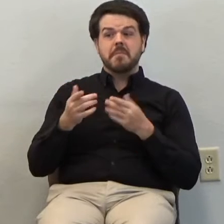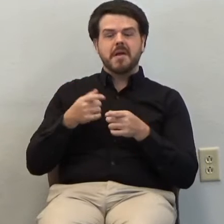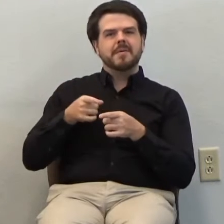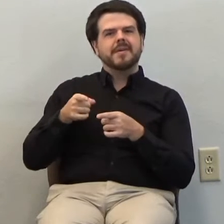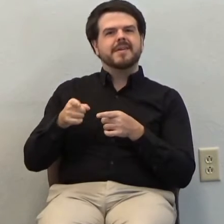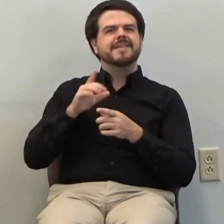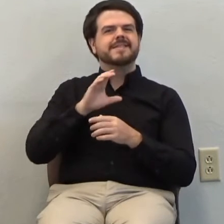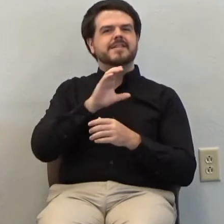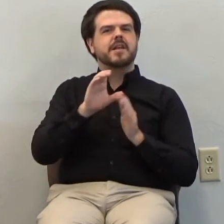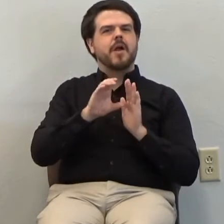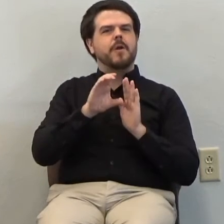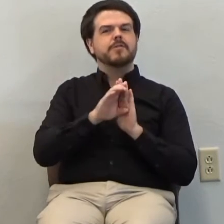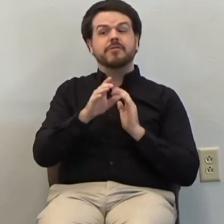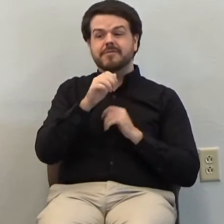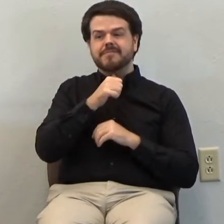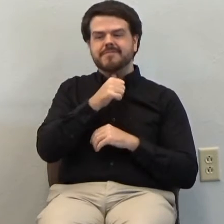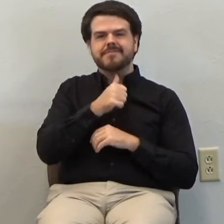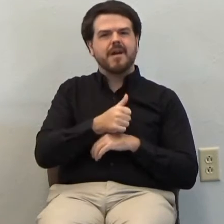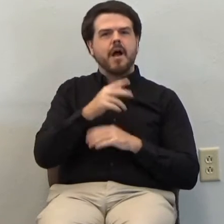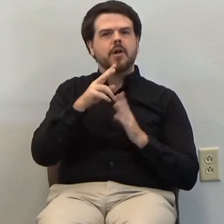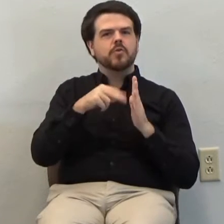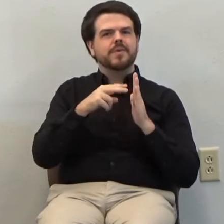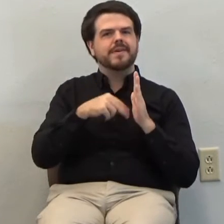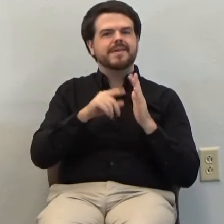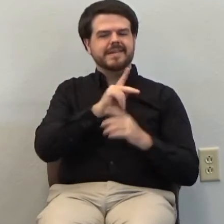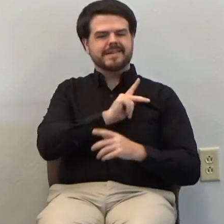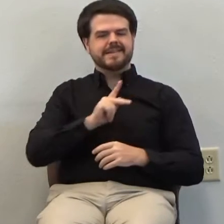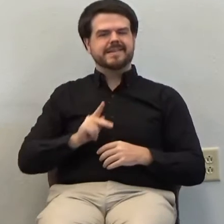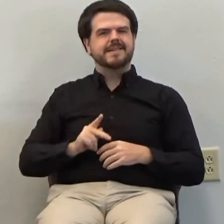meditations that he wrote down